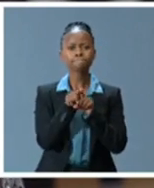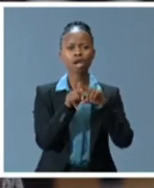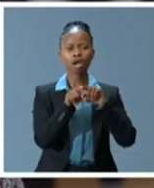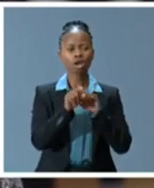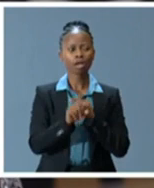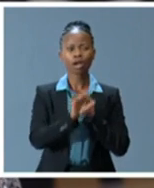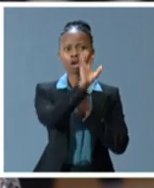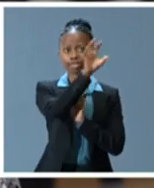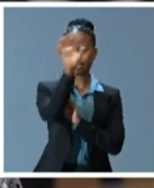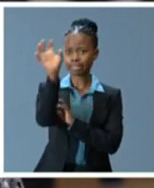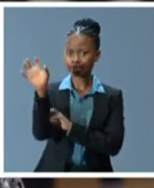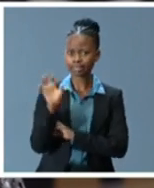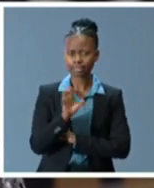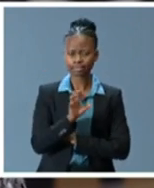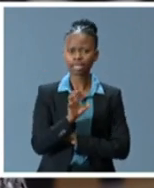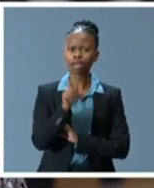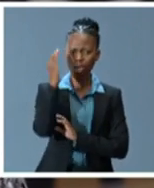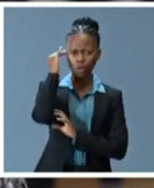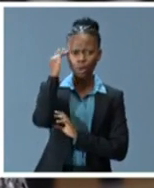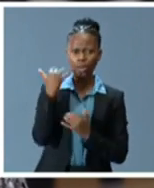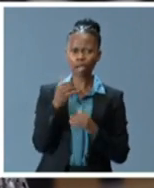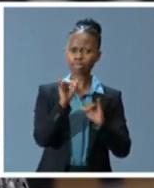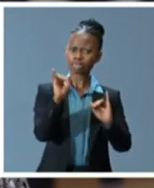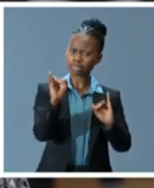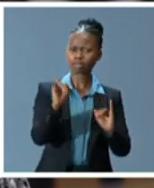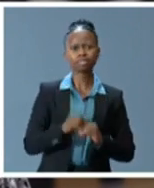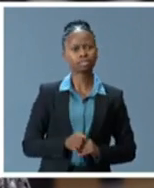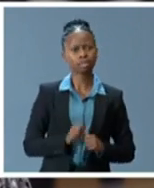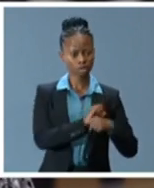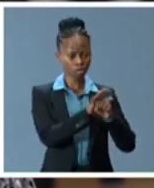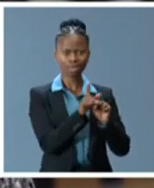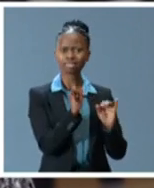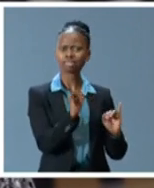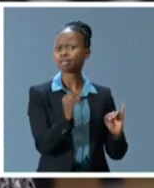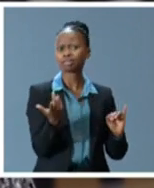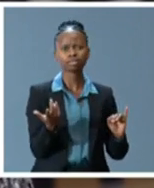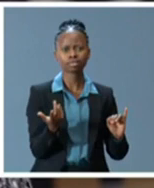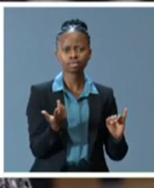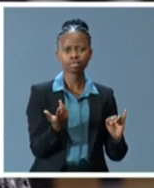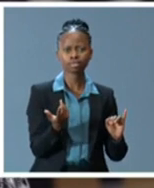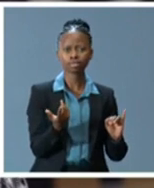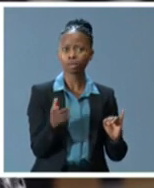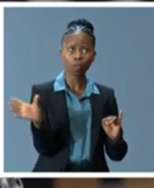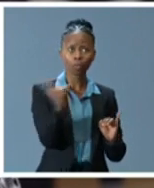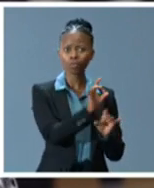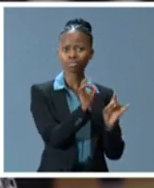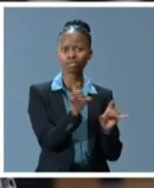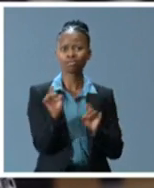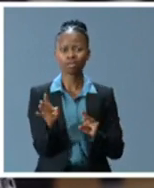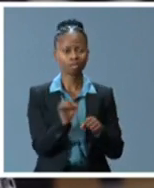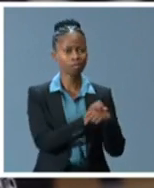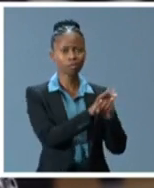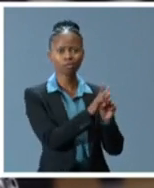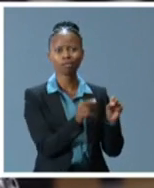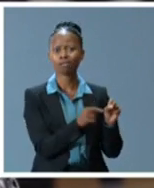insidiousness of the inequality pandemic has emerged clearly in the face